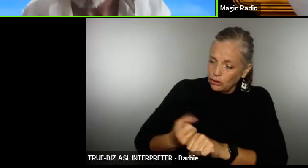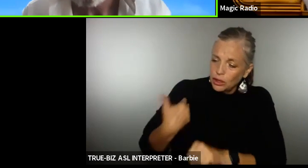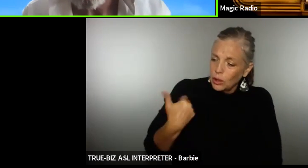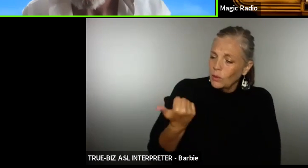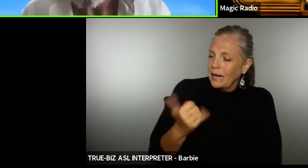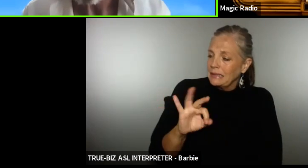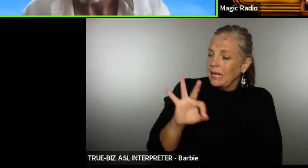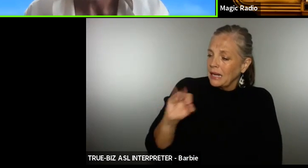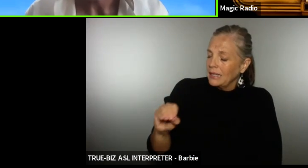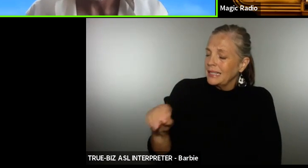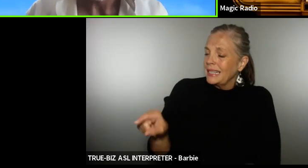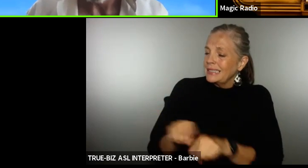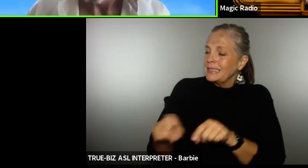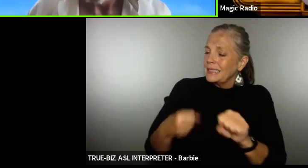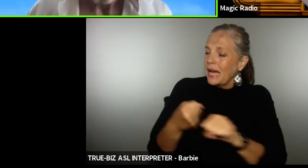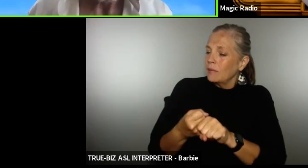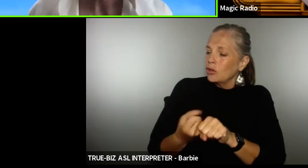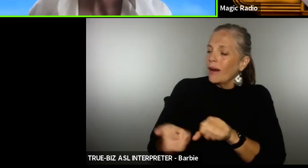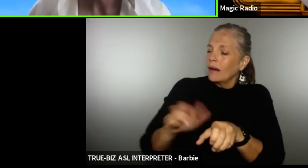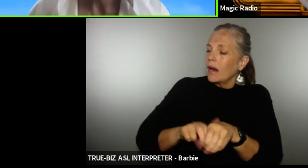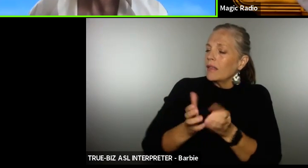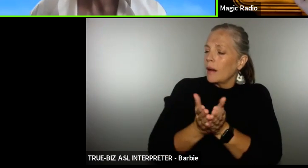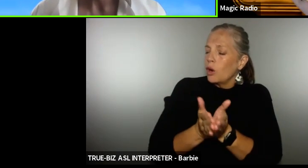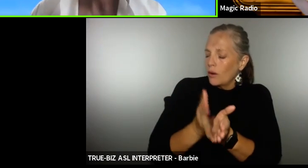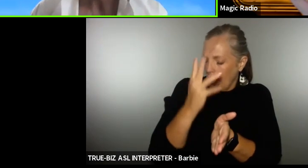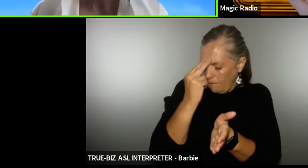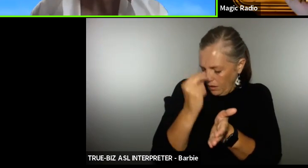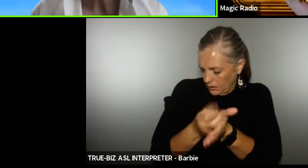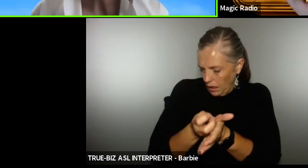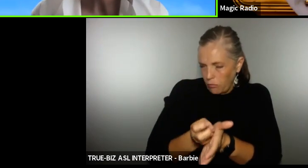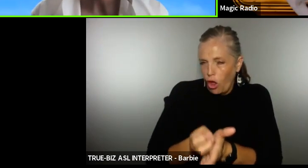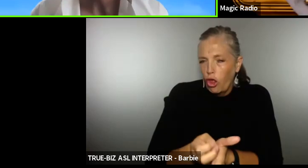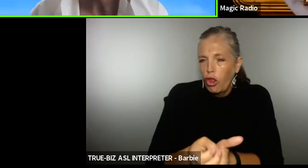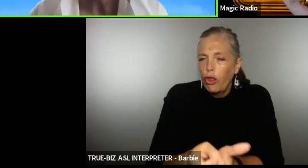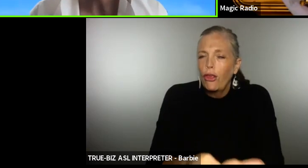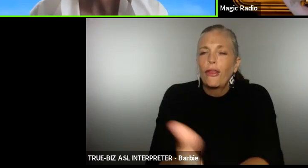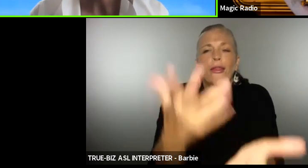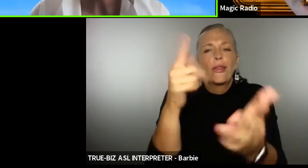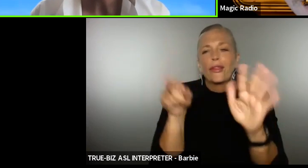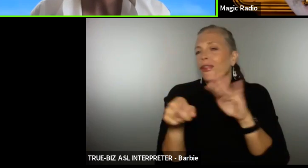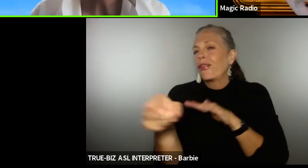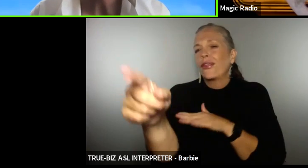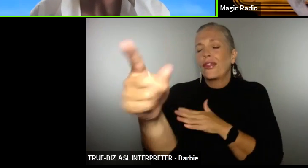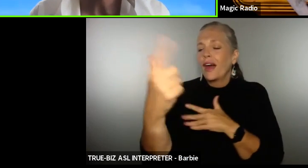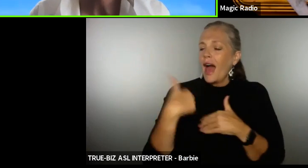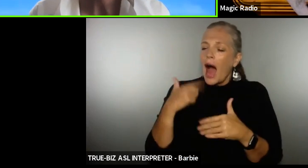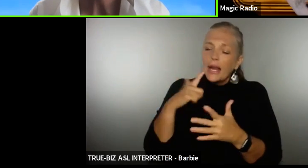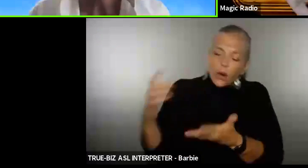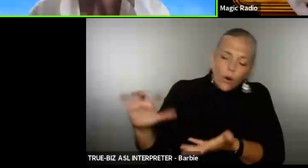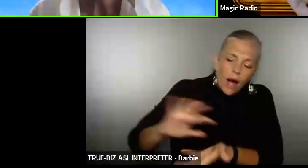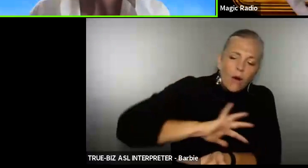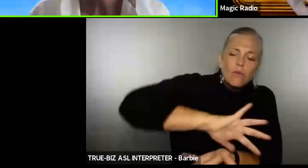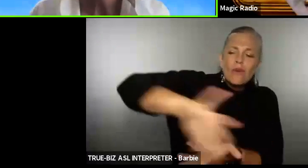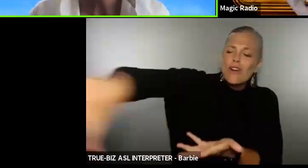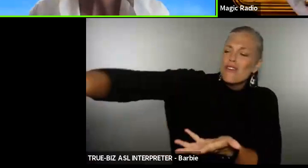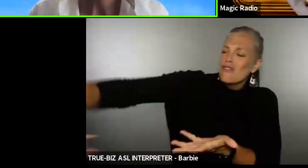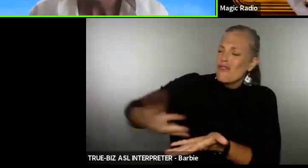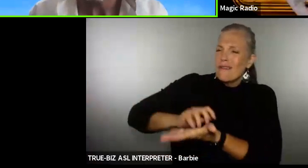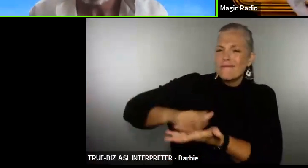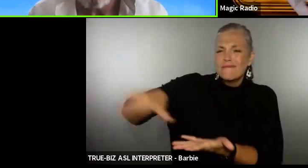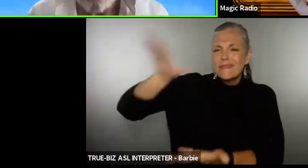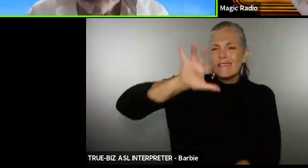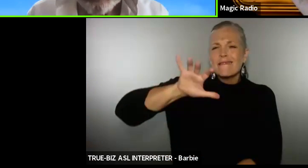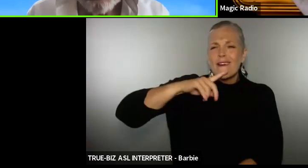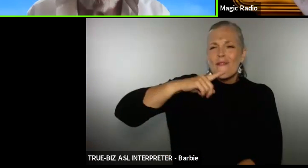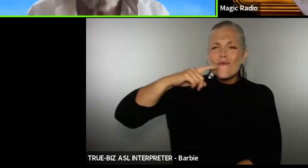in this boat and fell asleep I know I would have made millions we were all going to Russia must be so rich